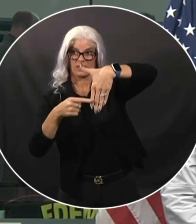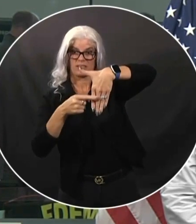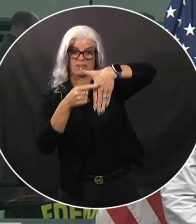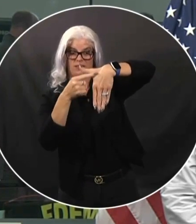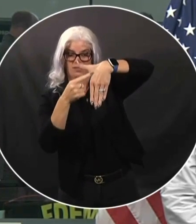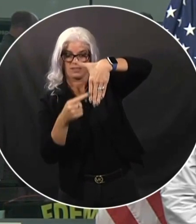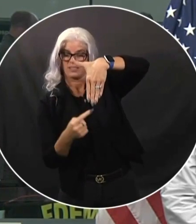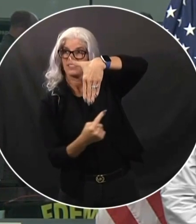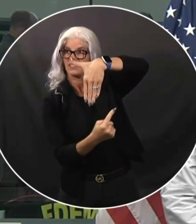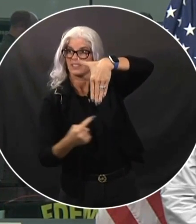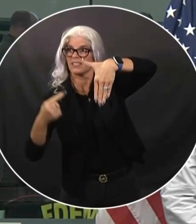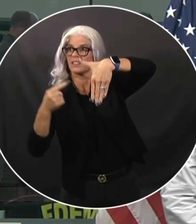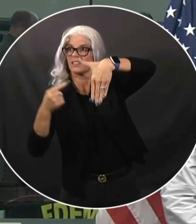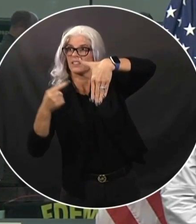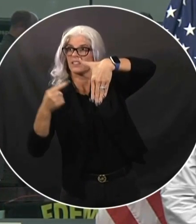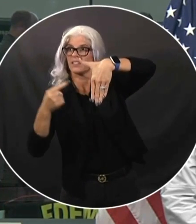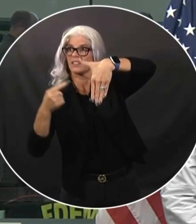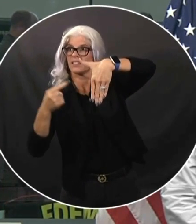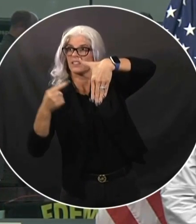warnings later today.